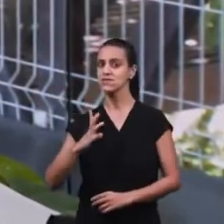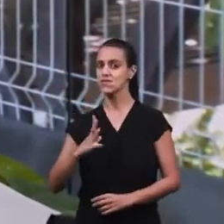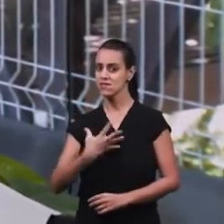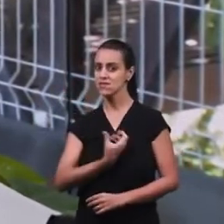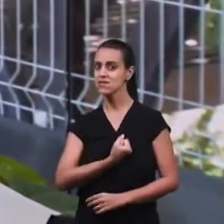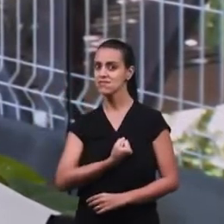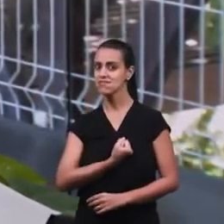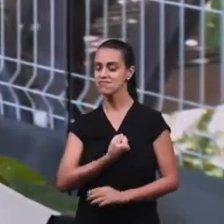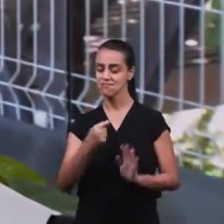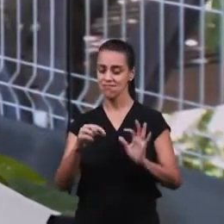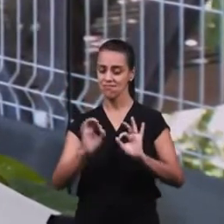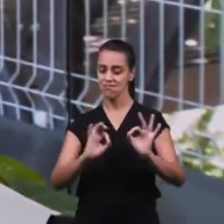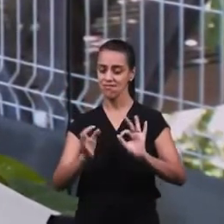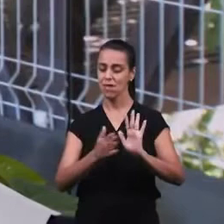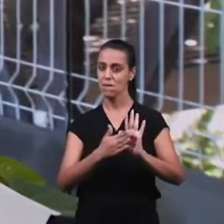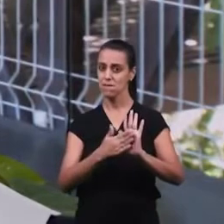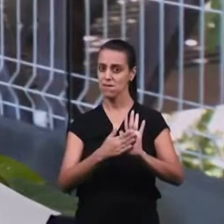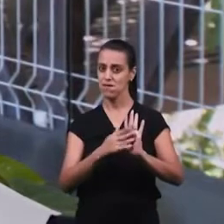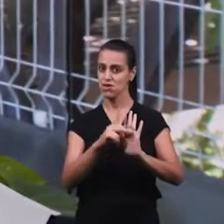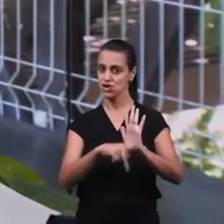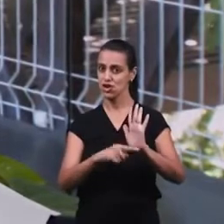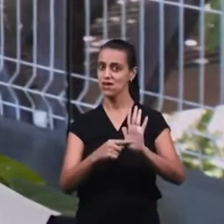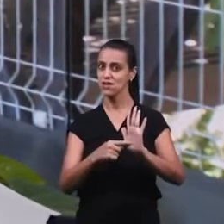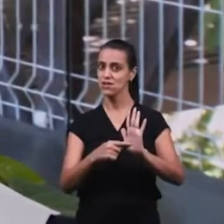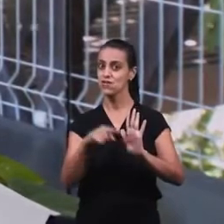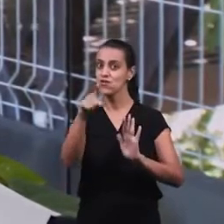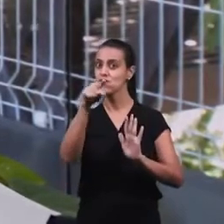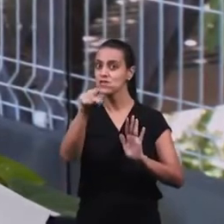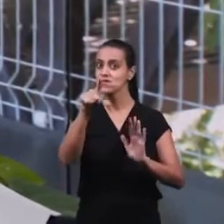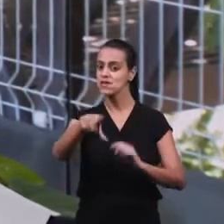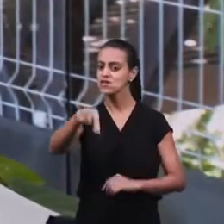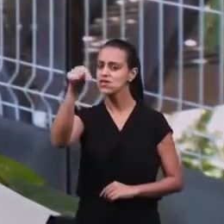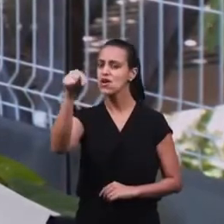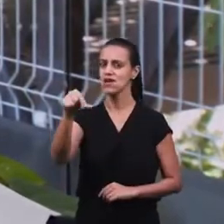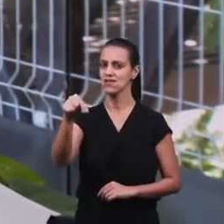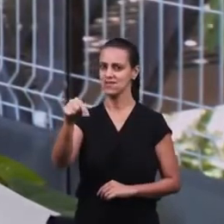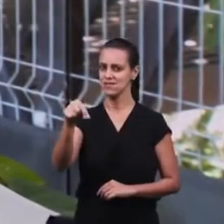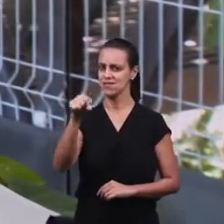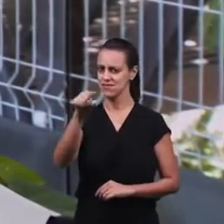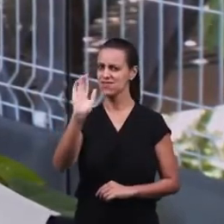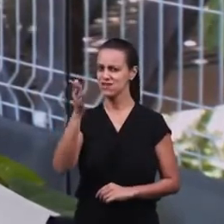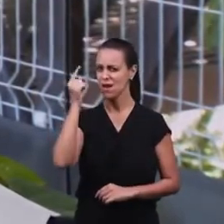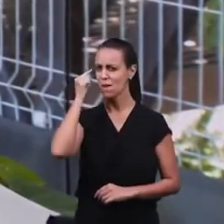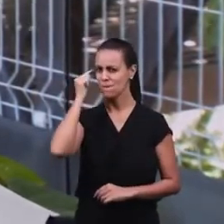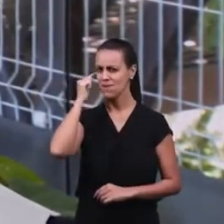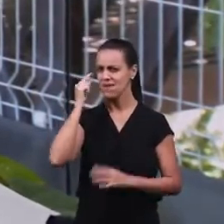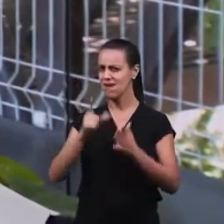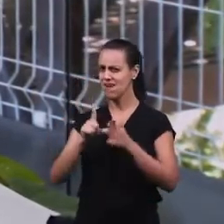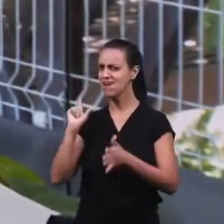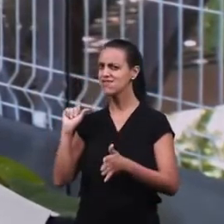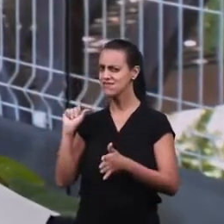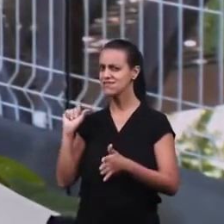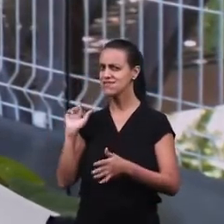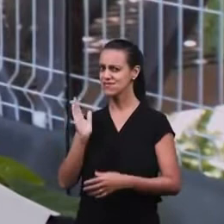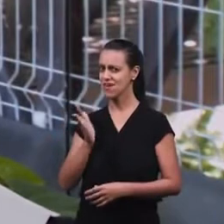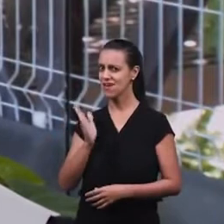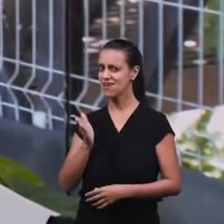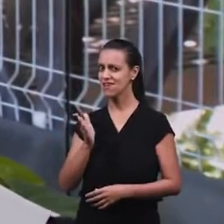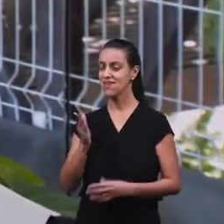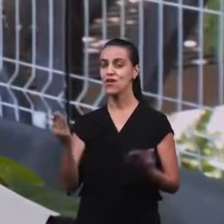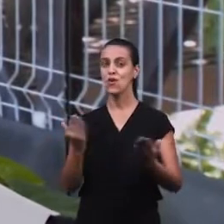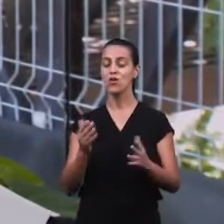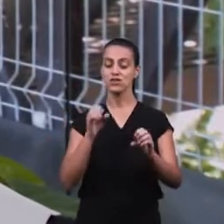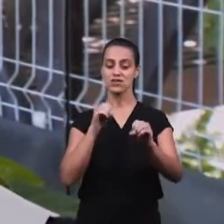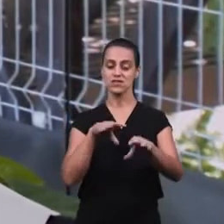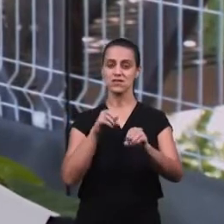And to live this project, you need to make a choice. Have you thought about this already? The lessons today from